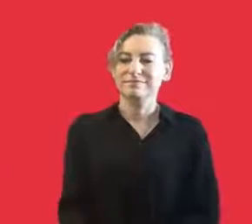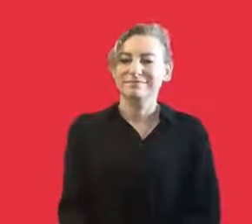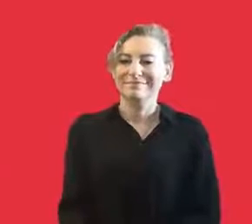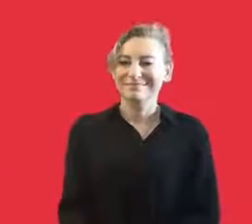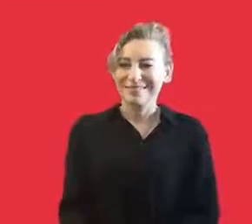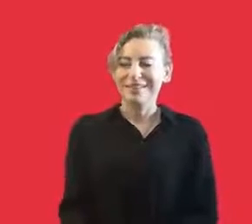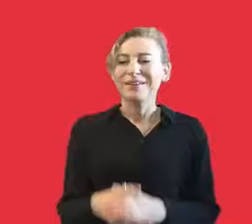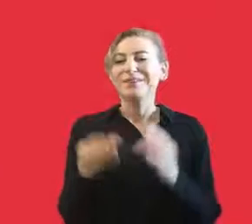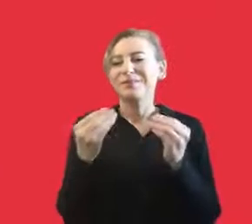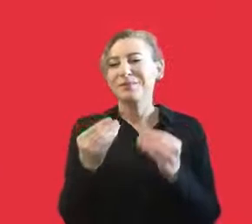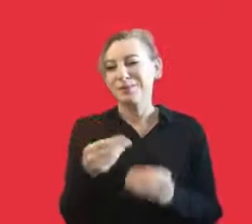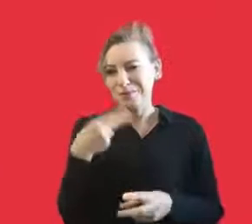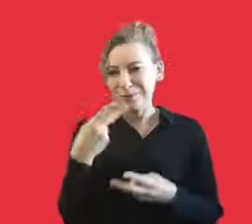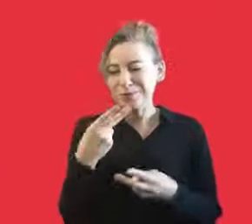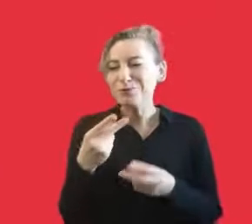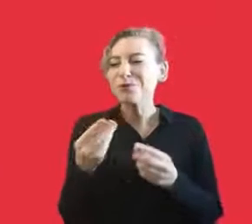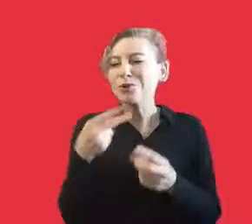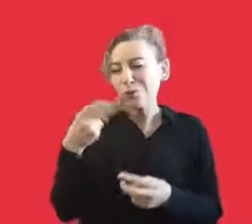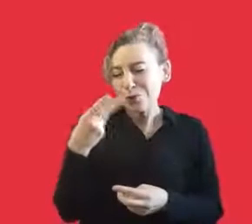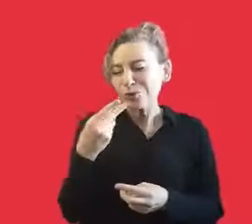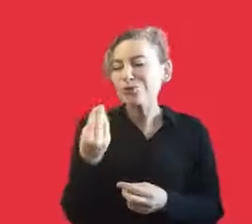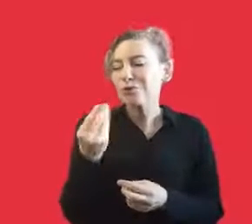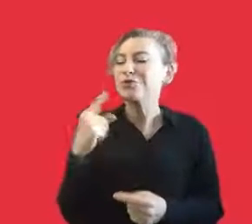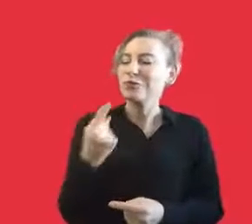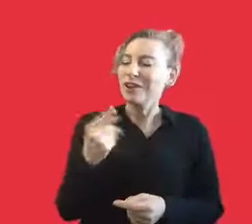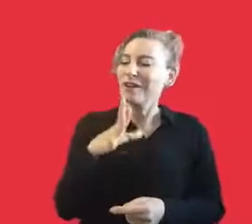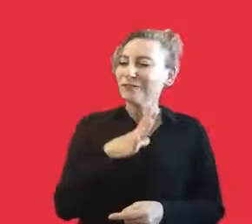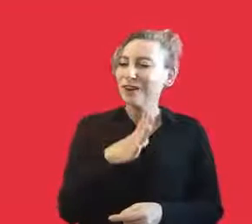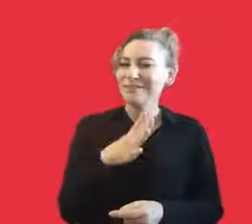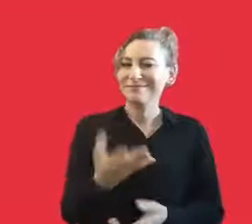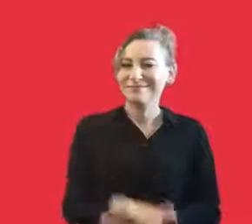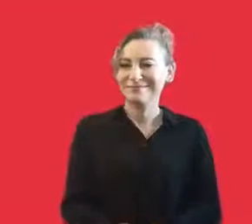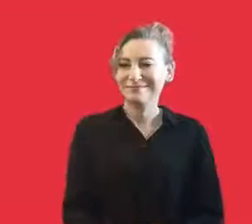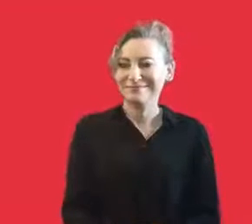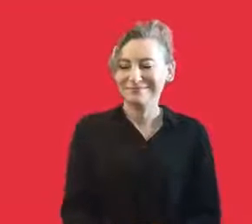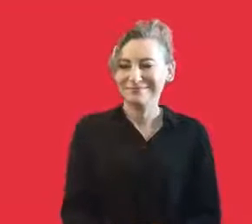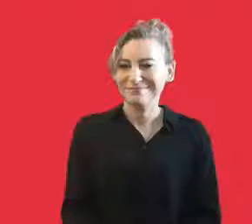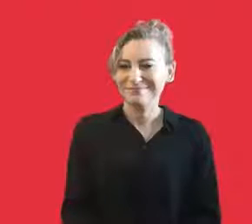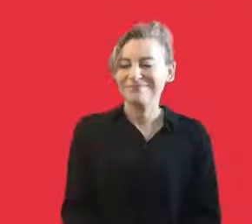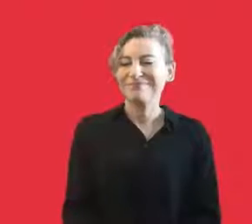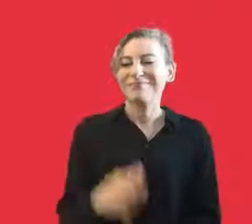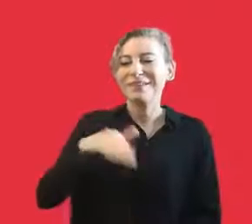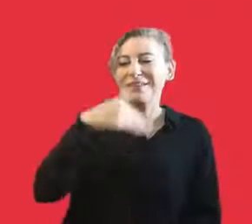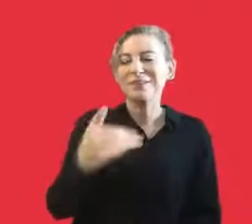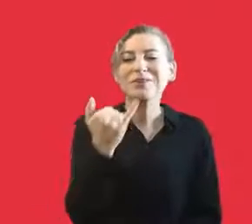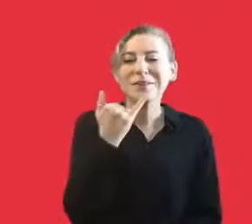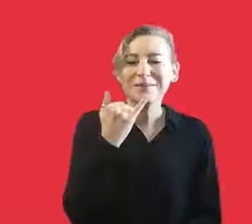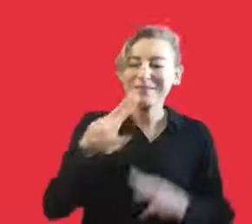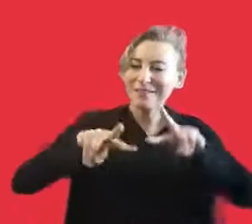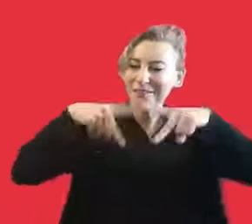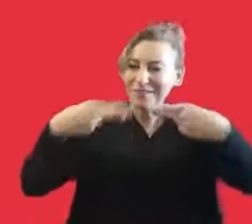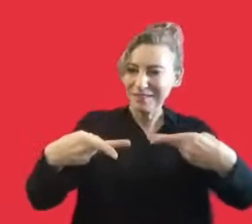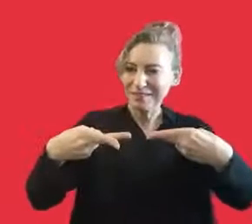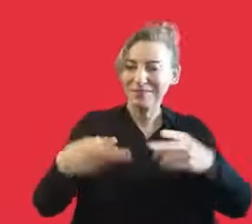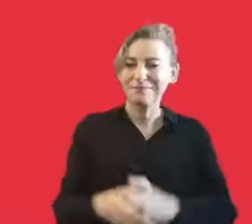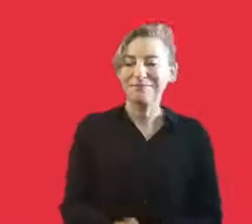to sustain theatres. I don't know whether I have talked too much because there are so many things to discuss.